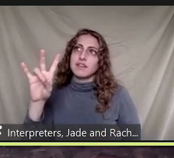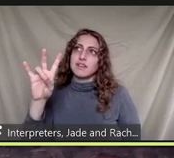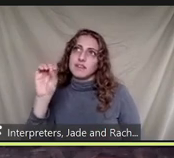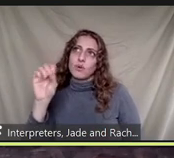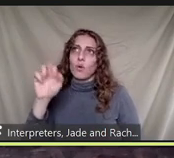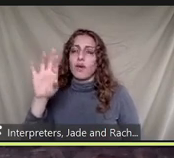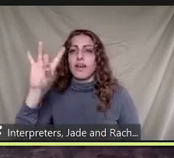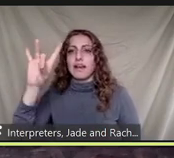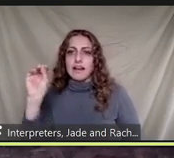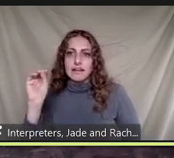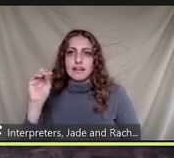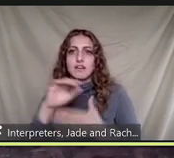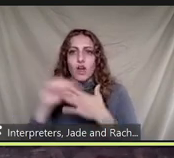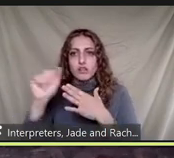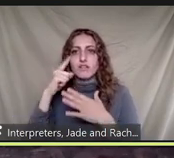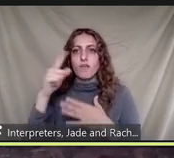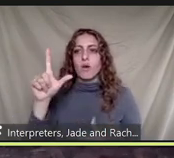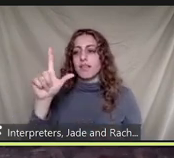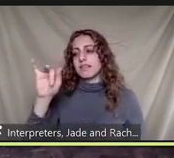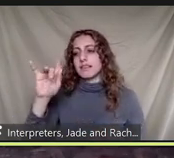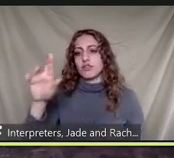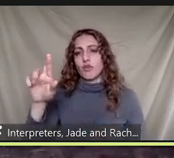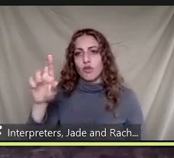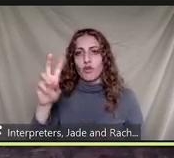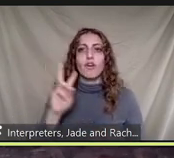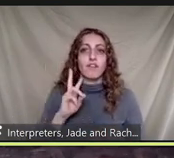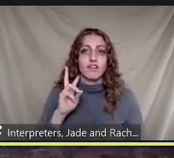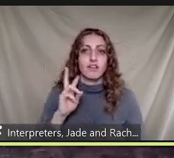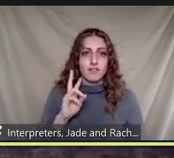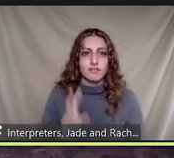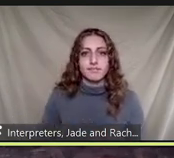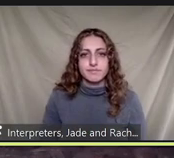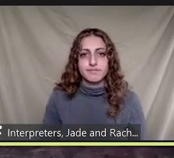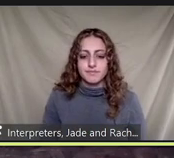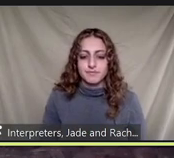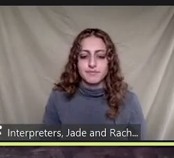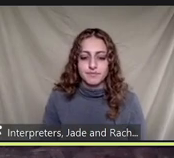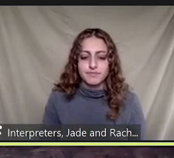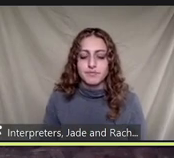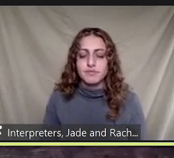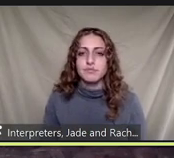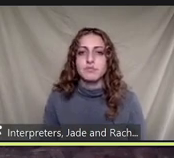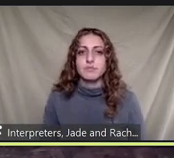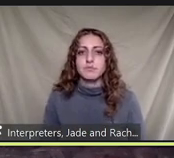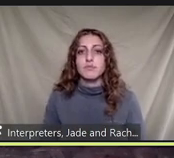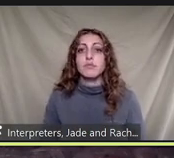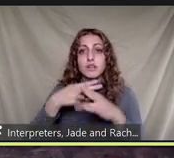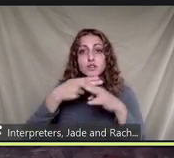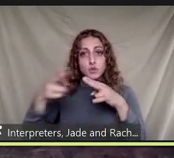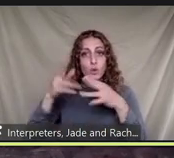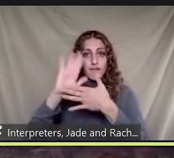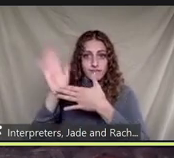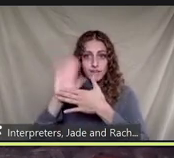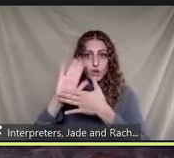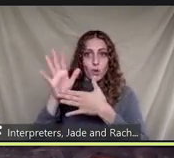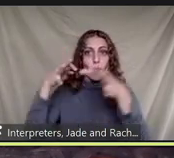company started um next slide though so uh this short video will